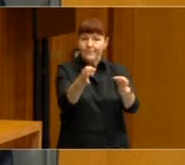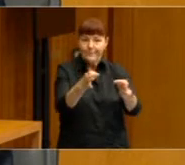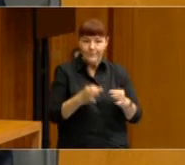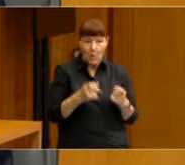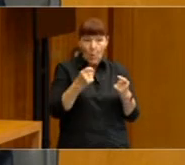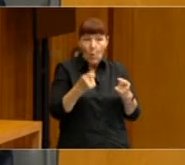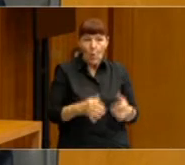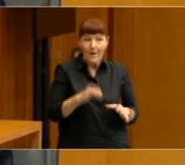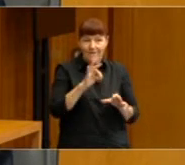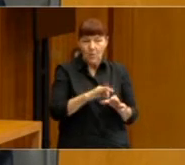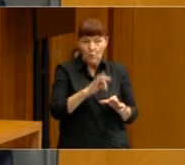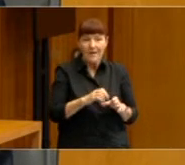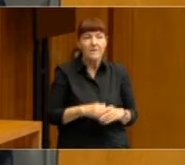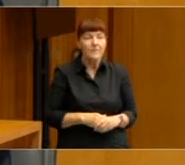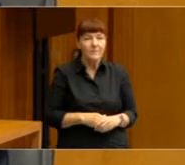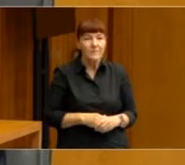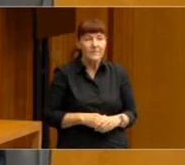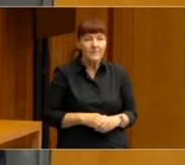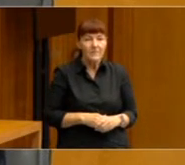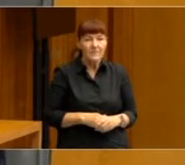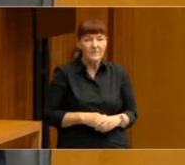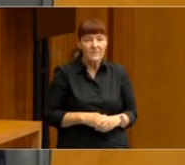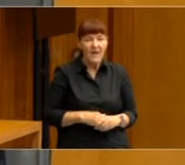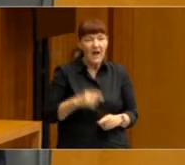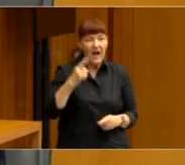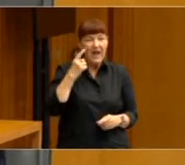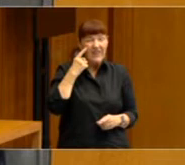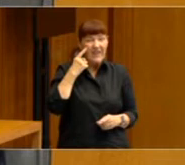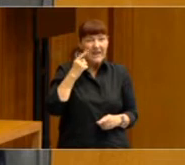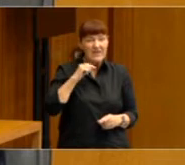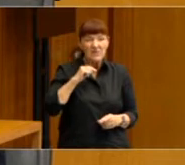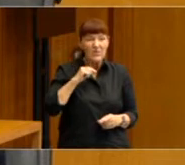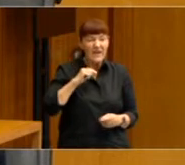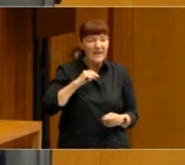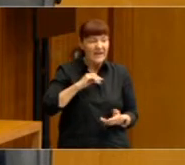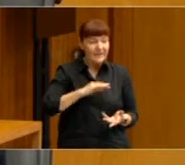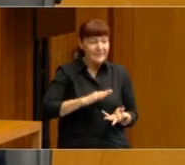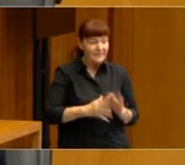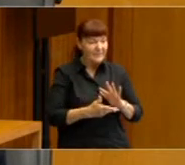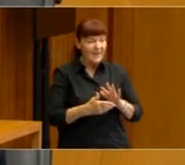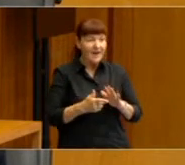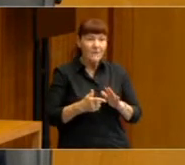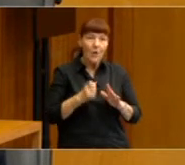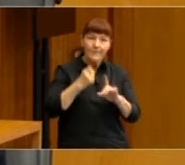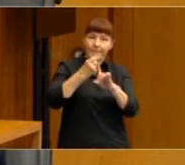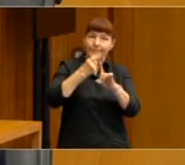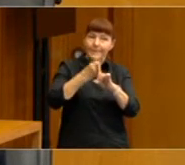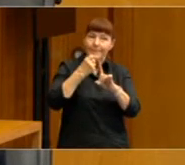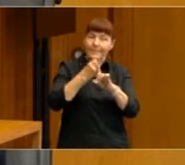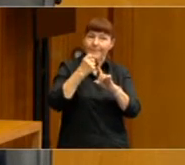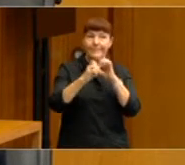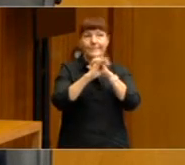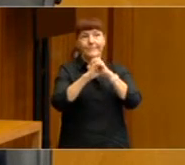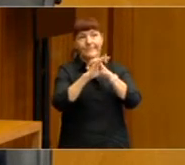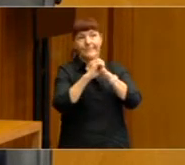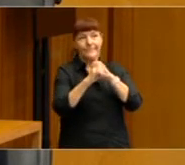And I actually think it's completely undermining the nature of an election campaign, which is based on the concept of party responsible government.